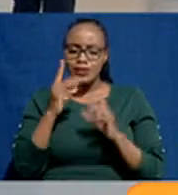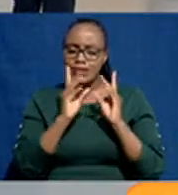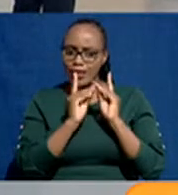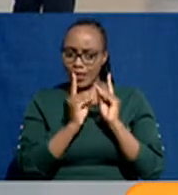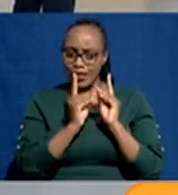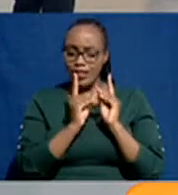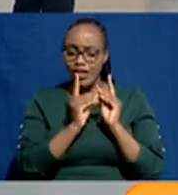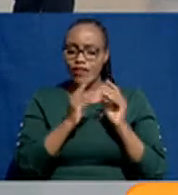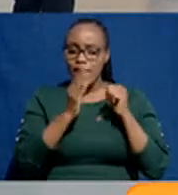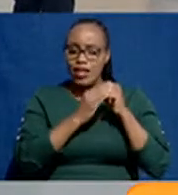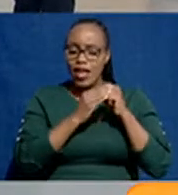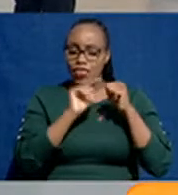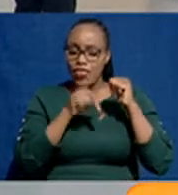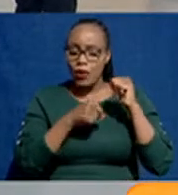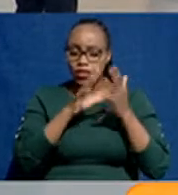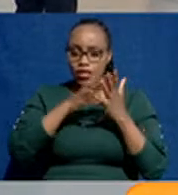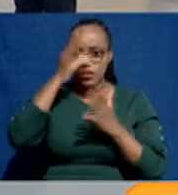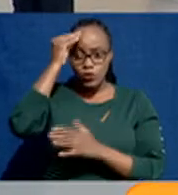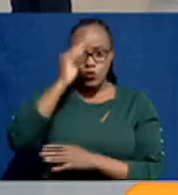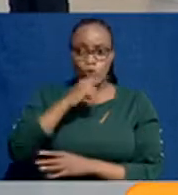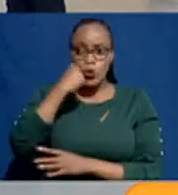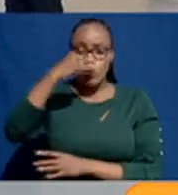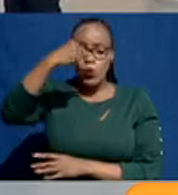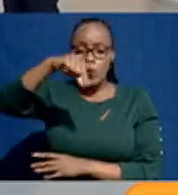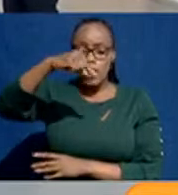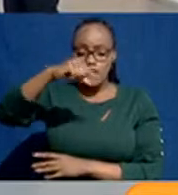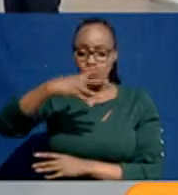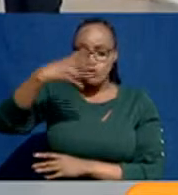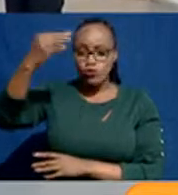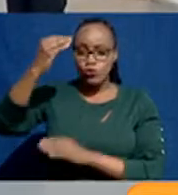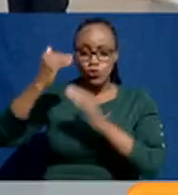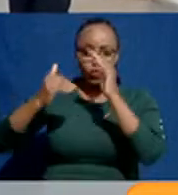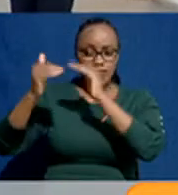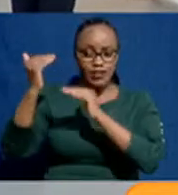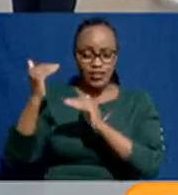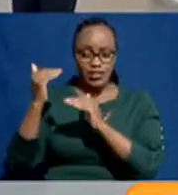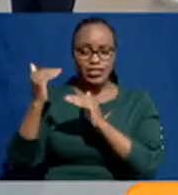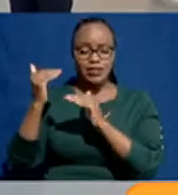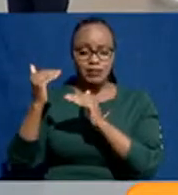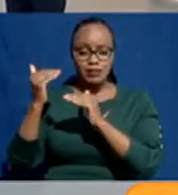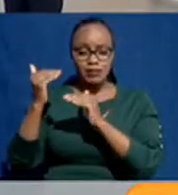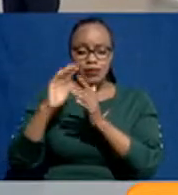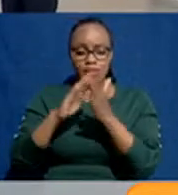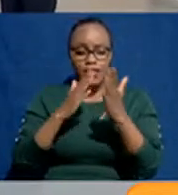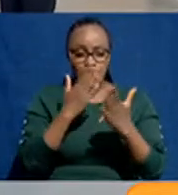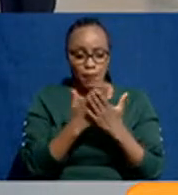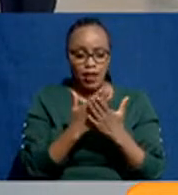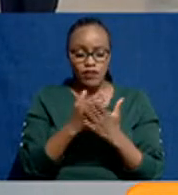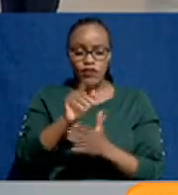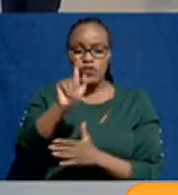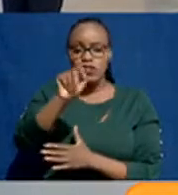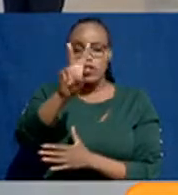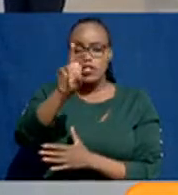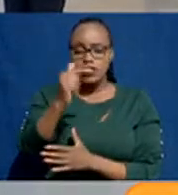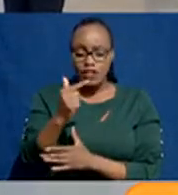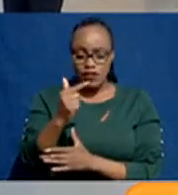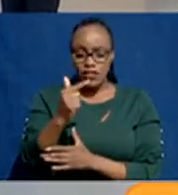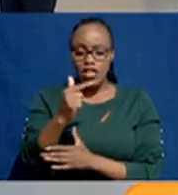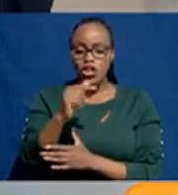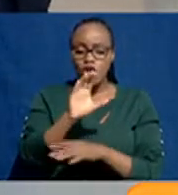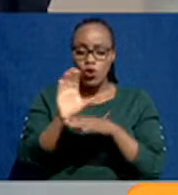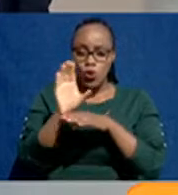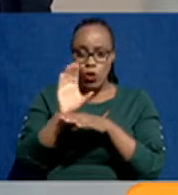that over 9,000 students that qualify to go to the university applying for TVET courses being placed?